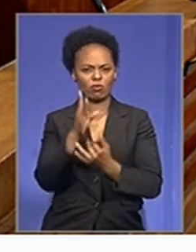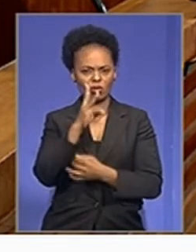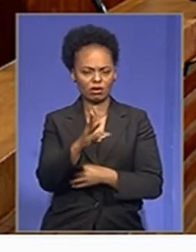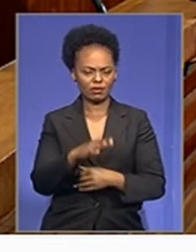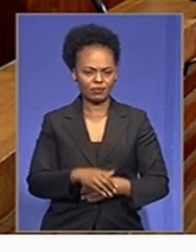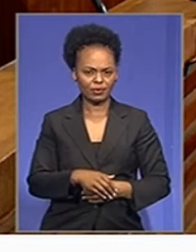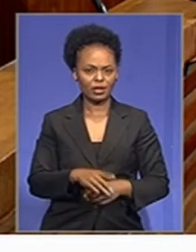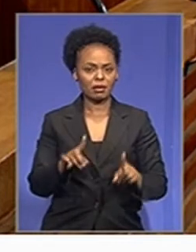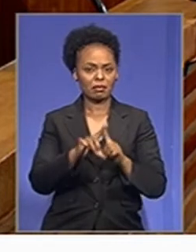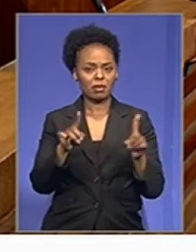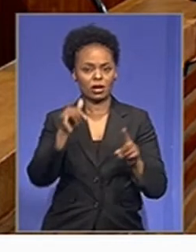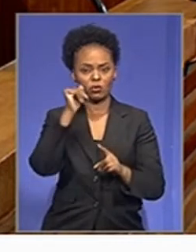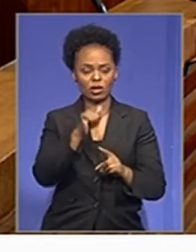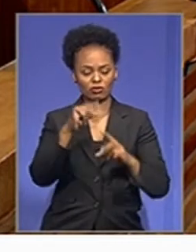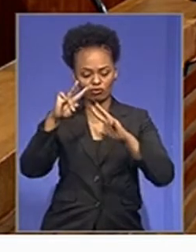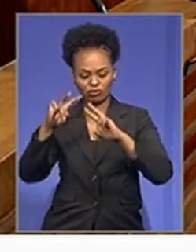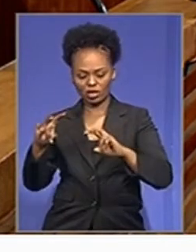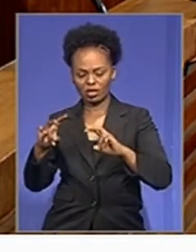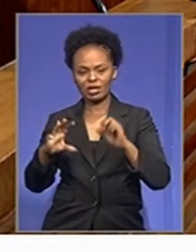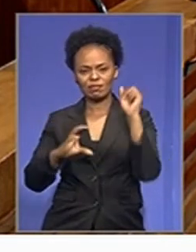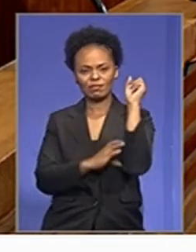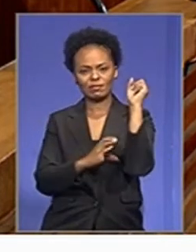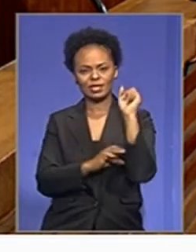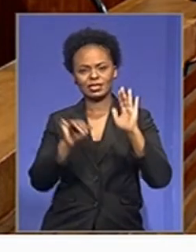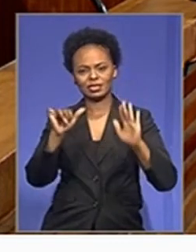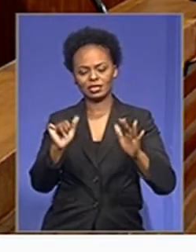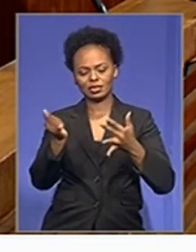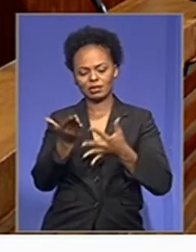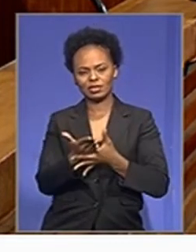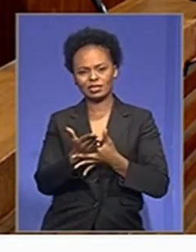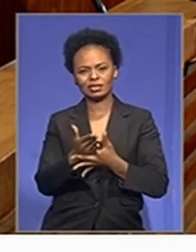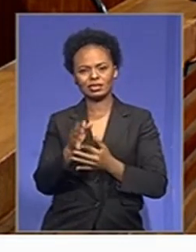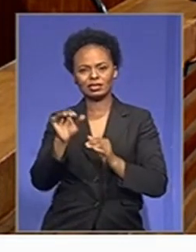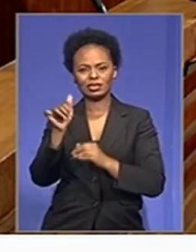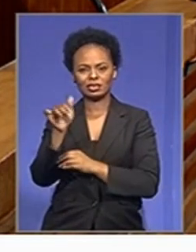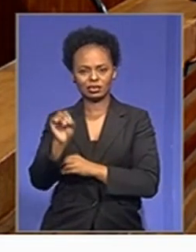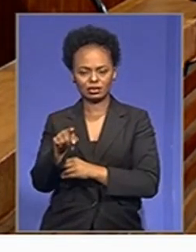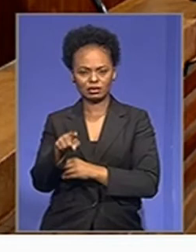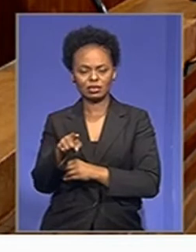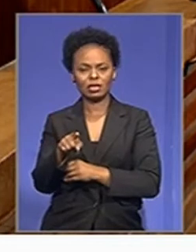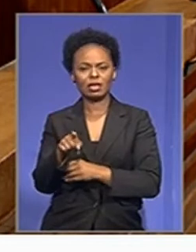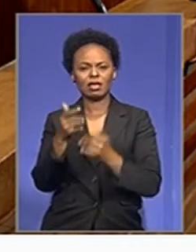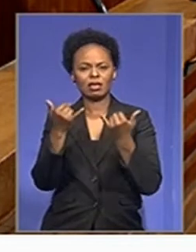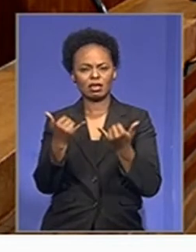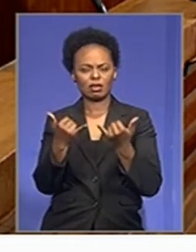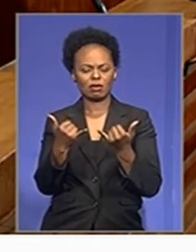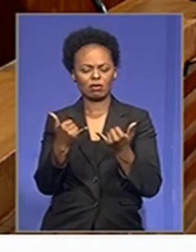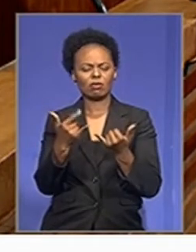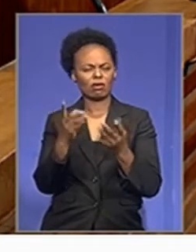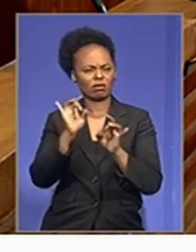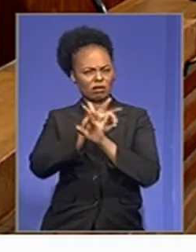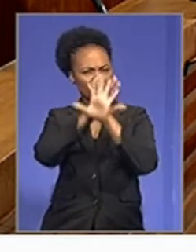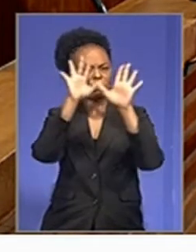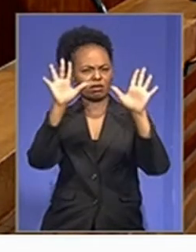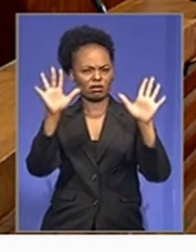When we read with Section 60, subsection 6, however, it is clear that